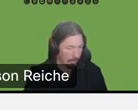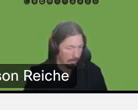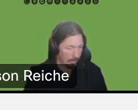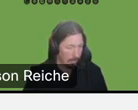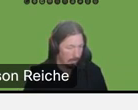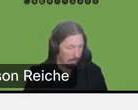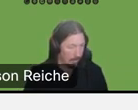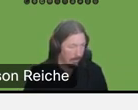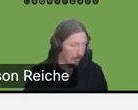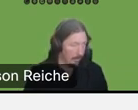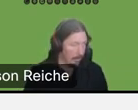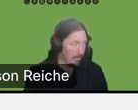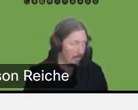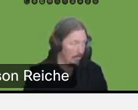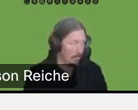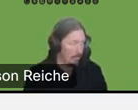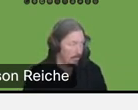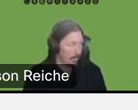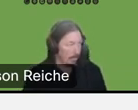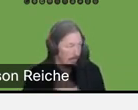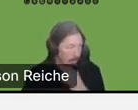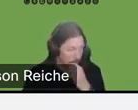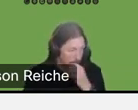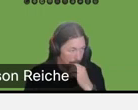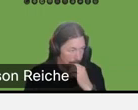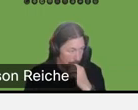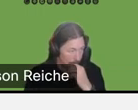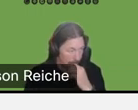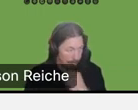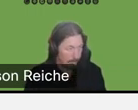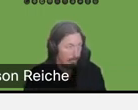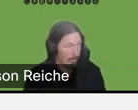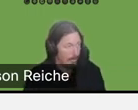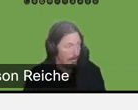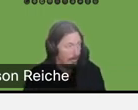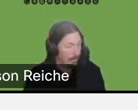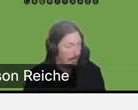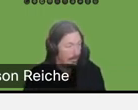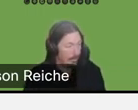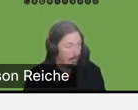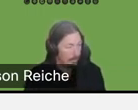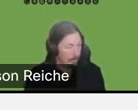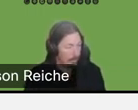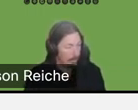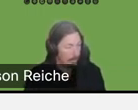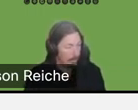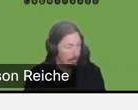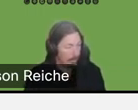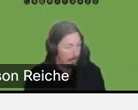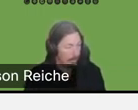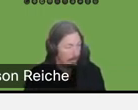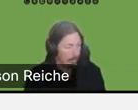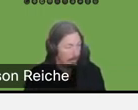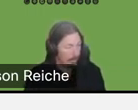people who actually have cognitive dysfunction. So, when you say, you know, like the word delusional.